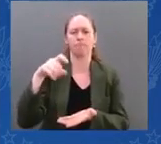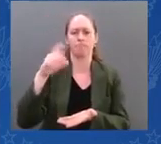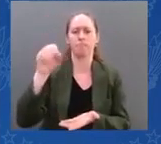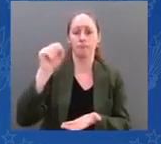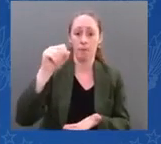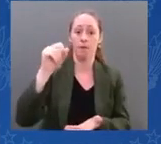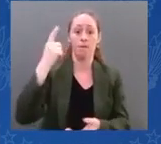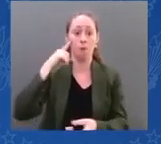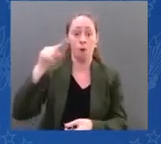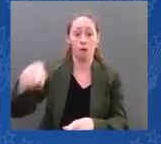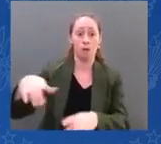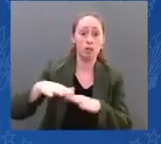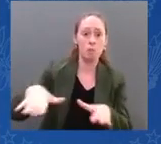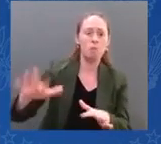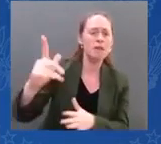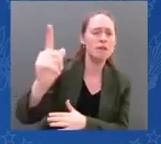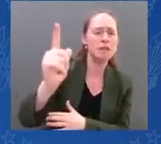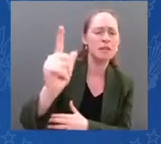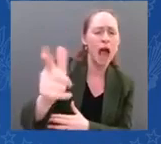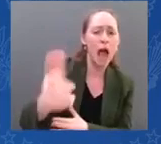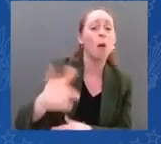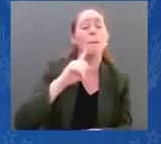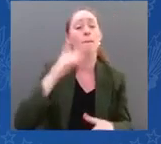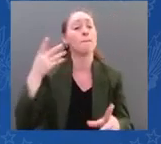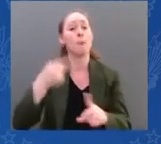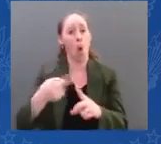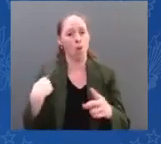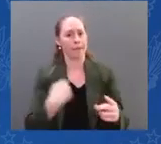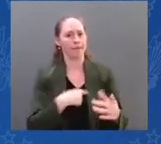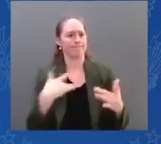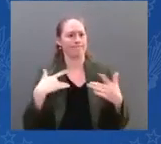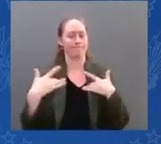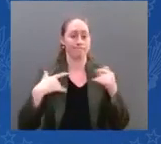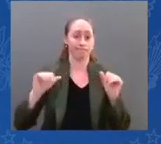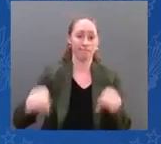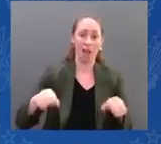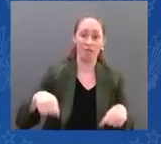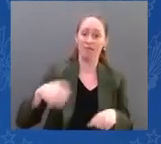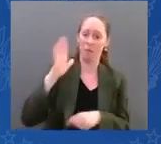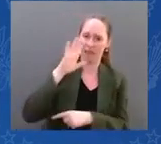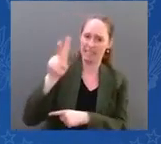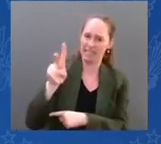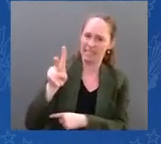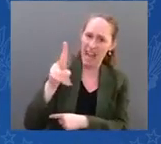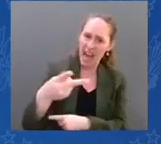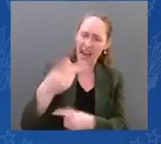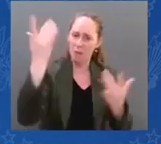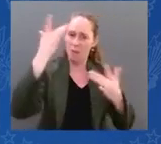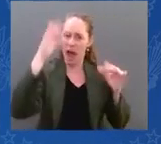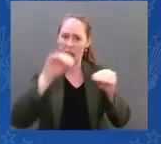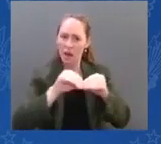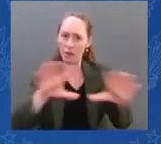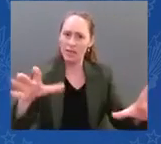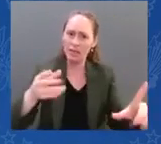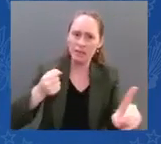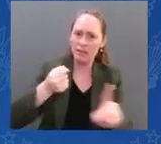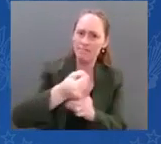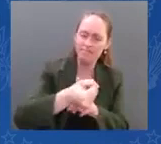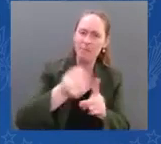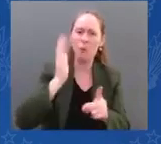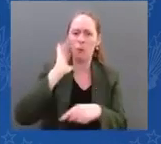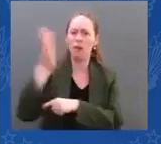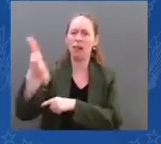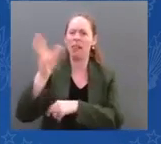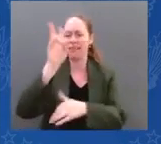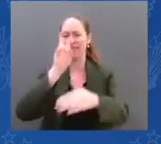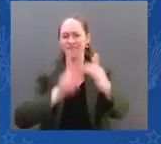plan for the second pandemic there's going to be another pandemic we have to think ahead and that's not something the last outfit did very well that's